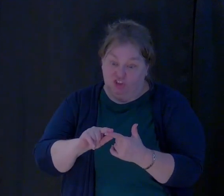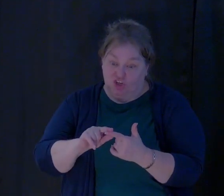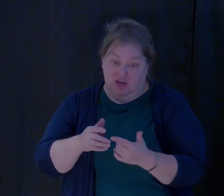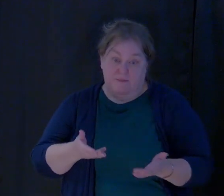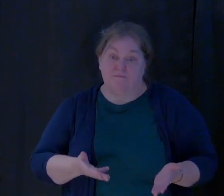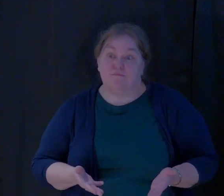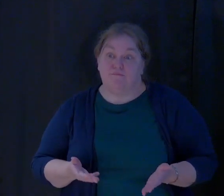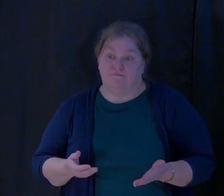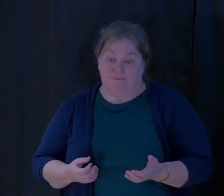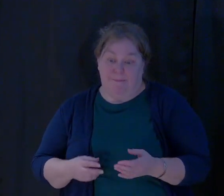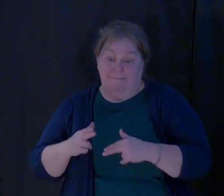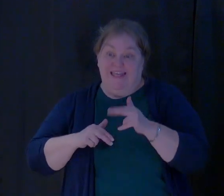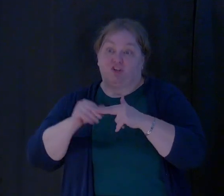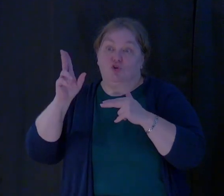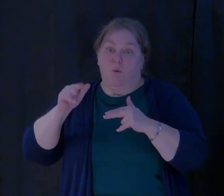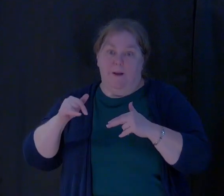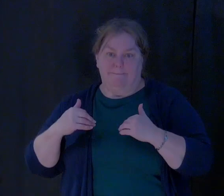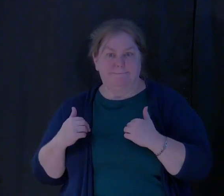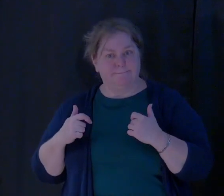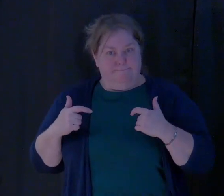three notches right there in itself